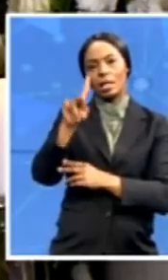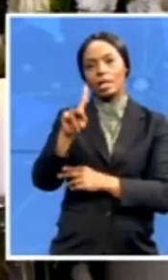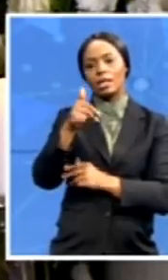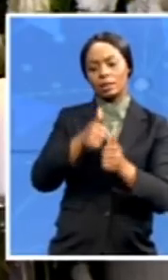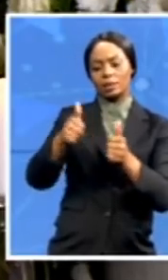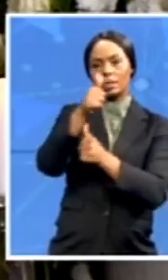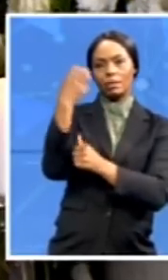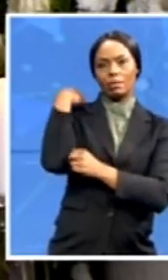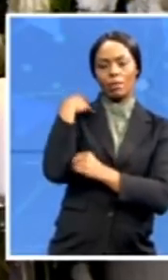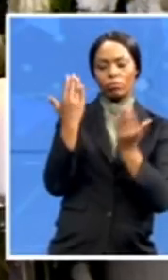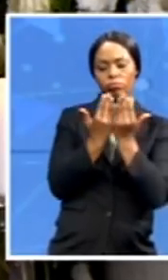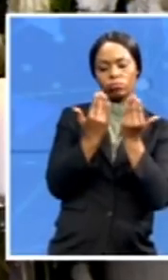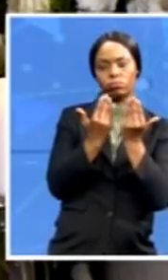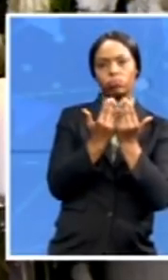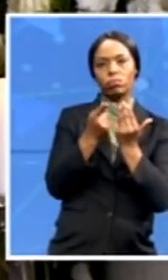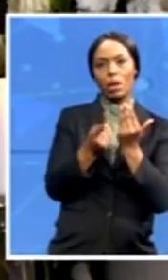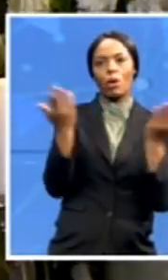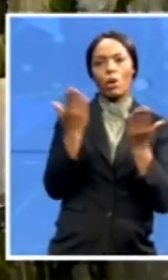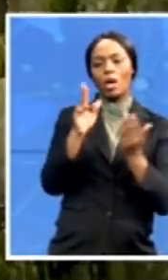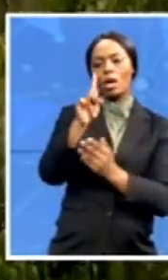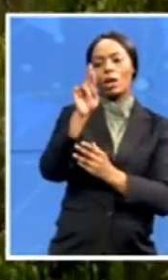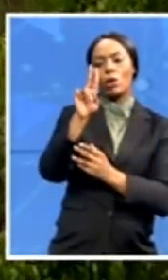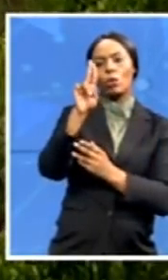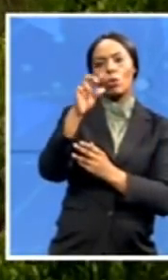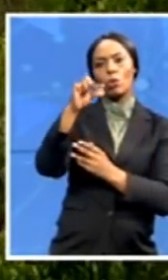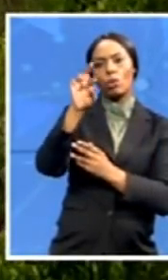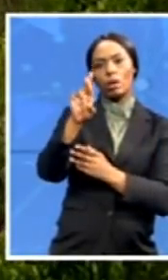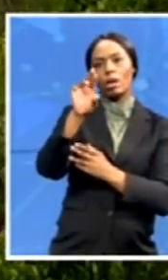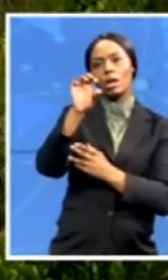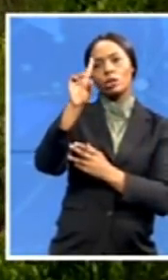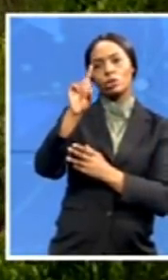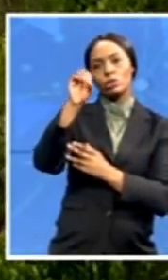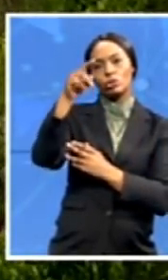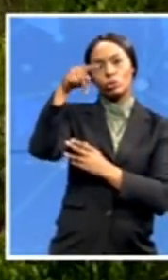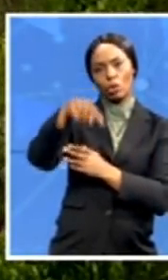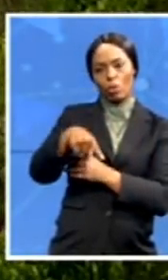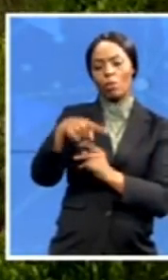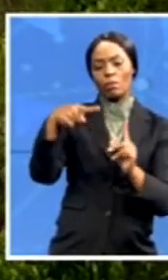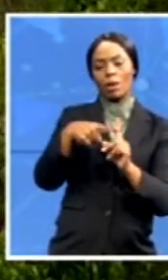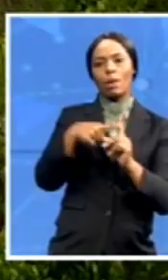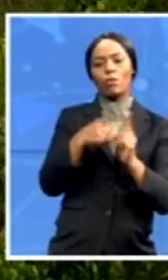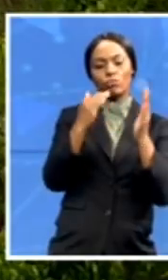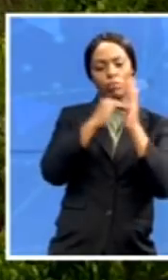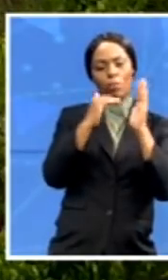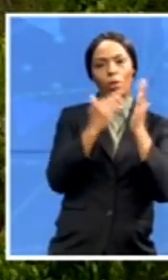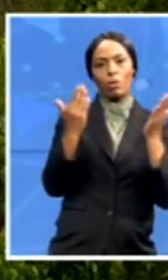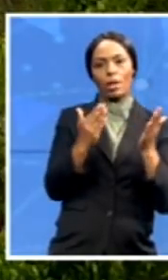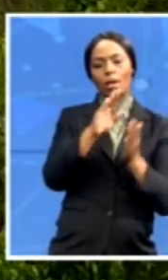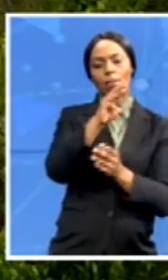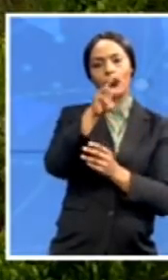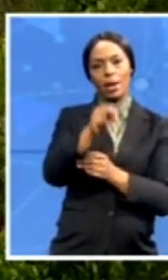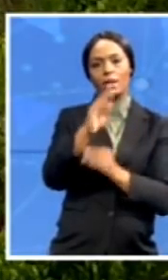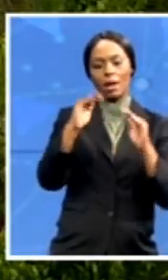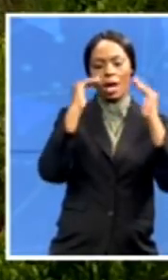Krugersdorf, where he matriculated at Monument High School. He attended the Pachtestroom University for